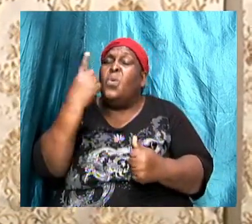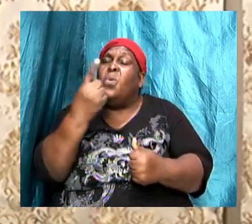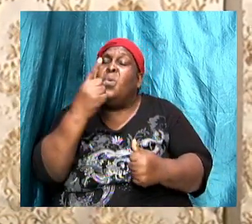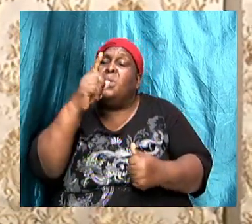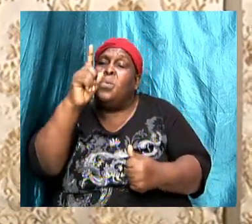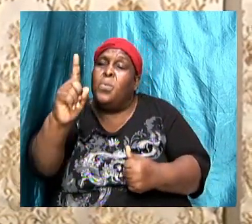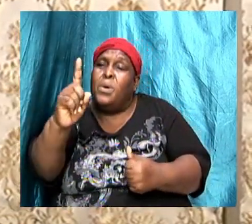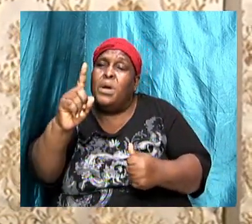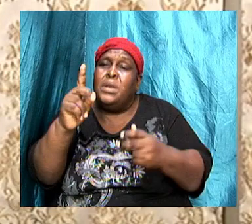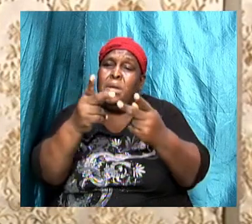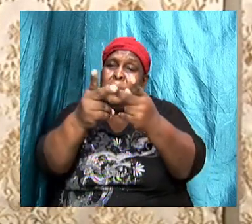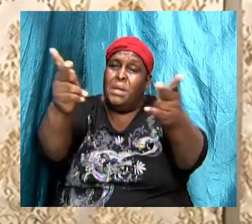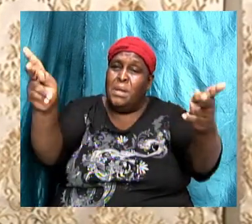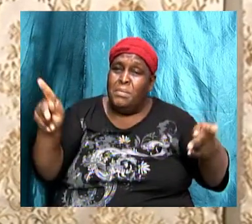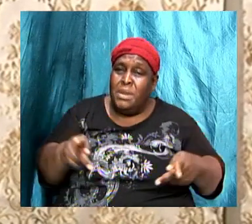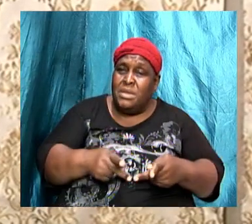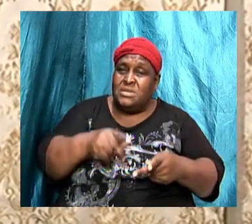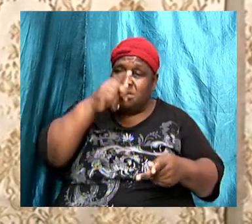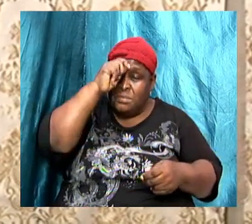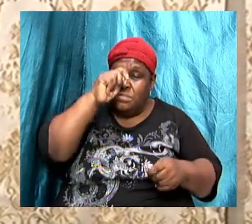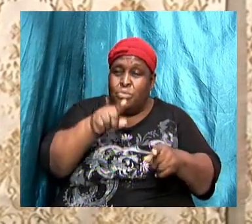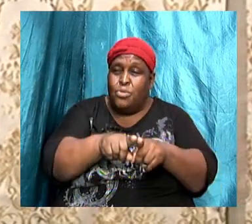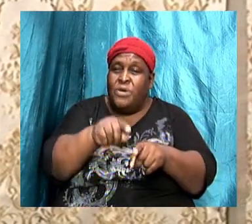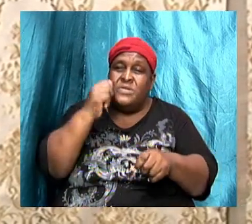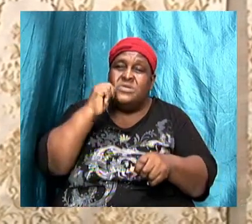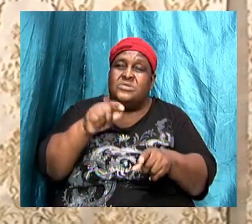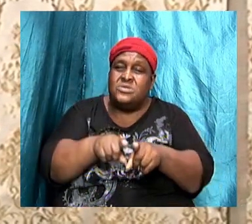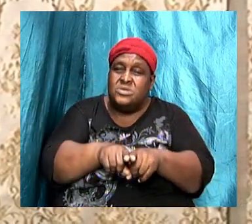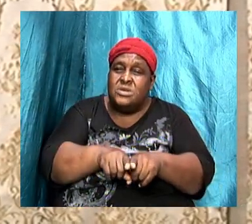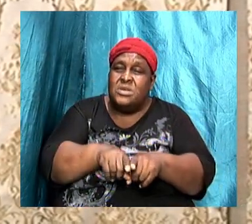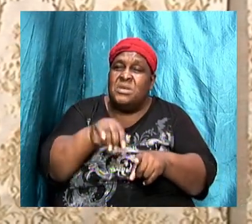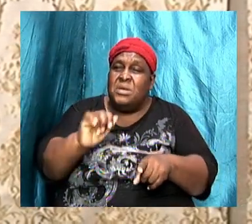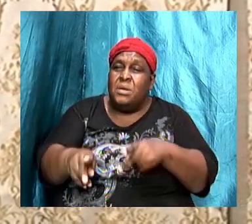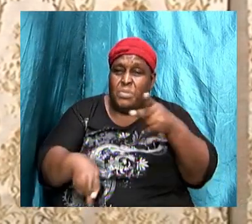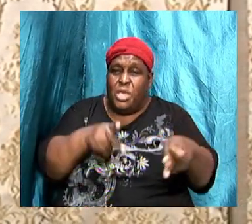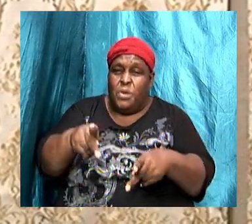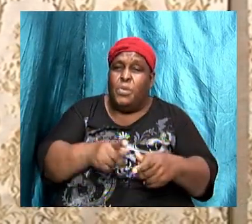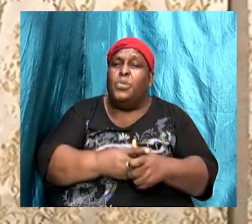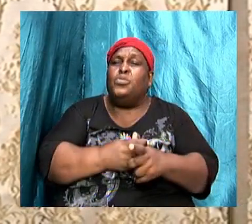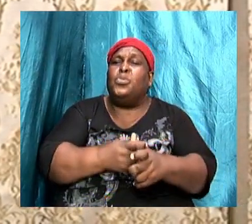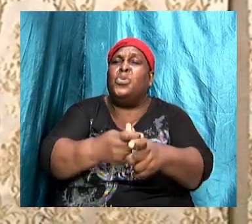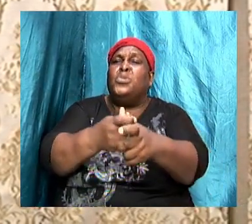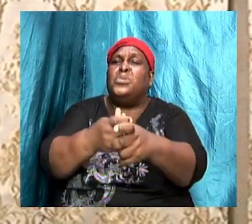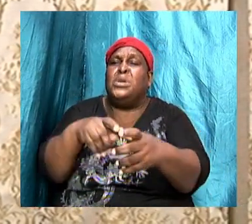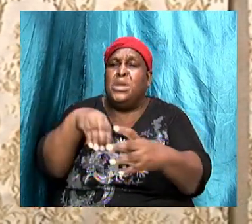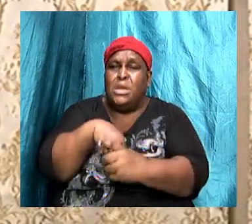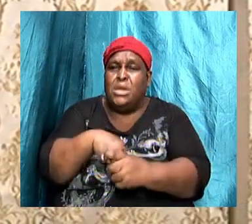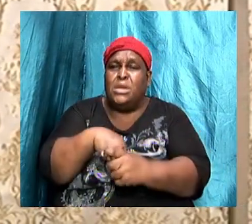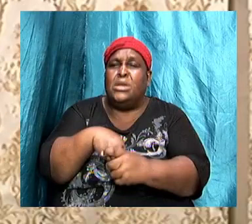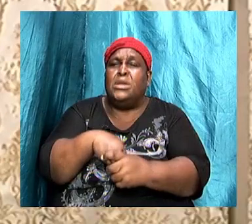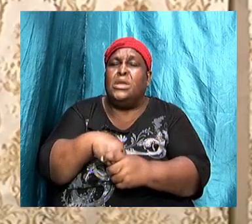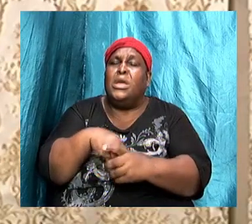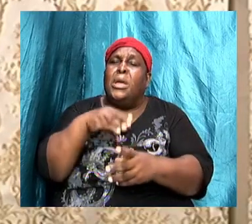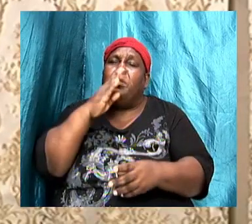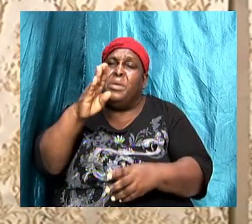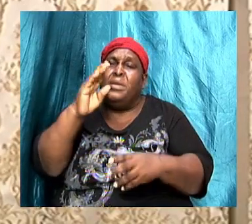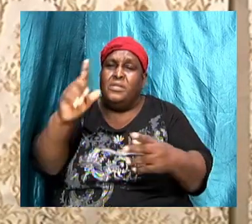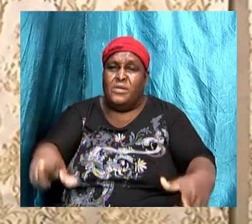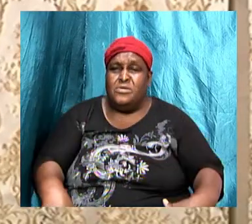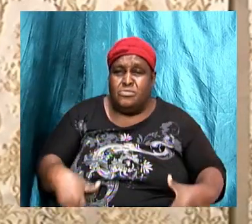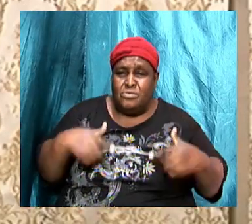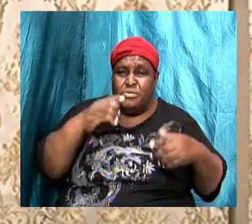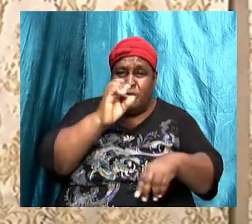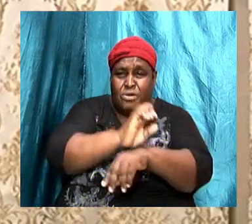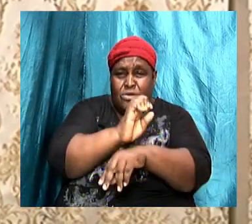brothers and sisters that they will come, that they will run to and it will be for the church of the living God.